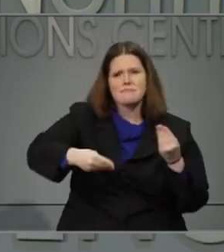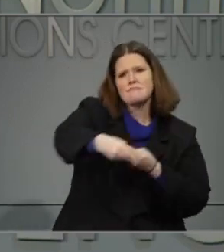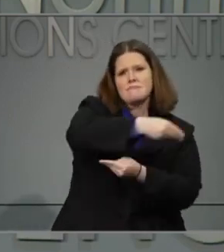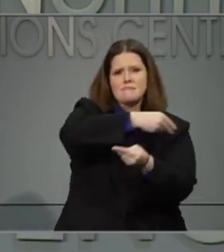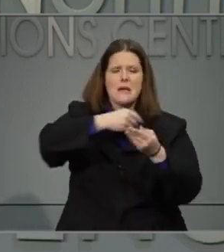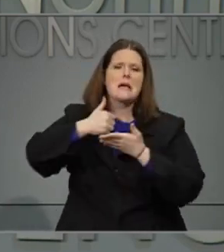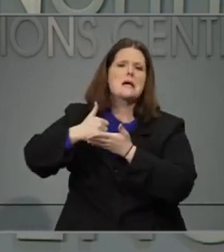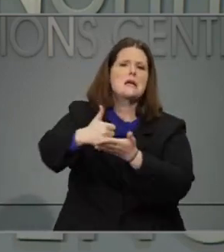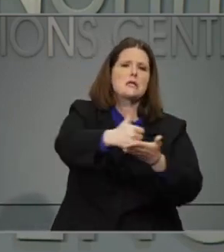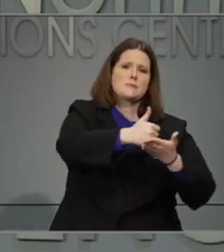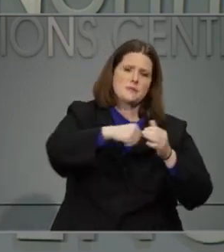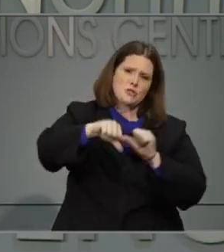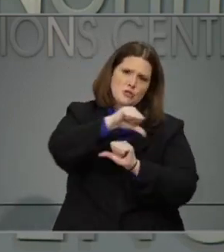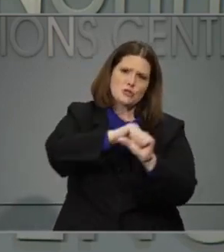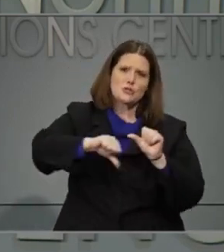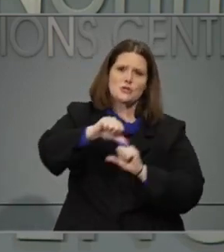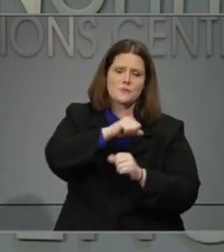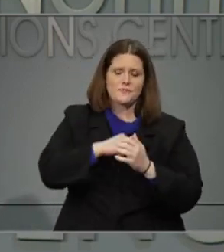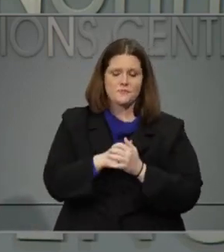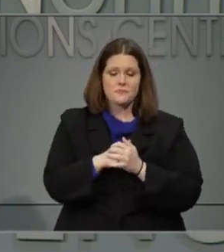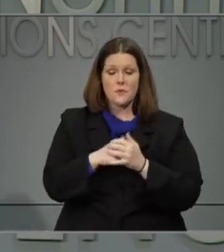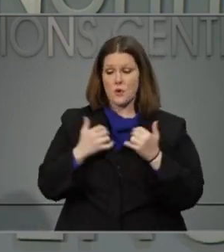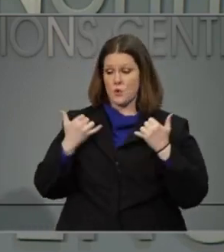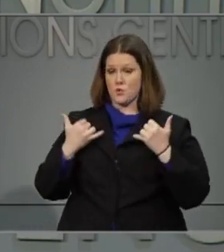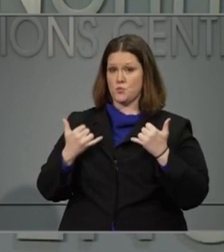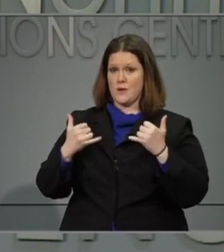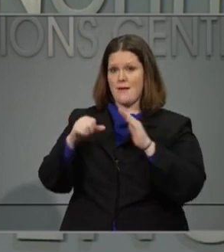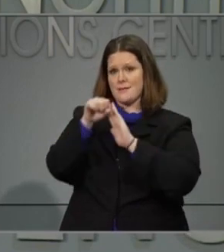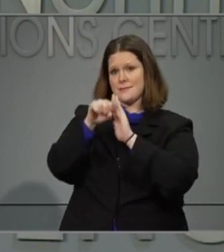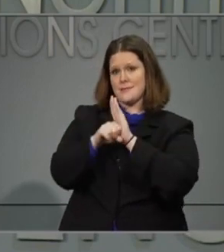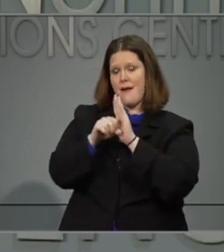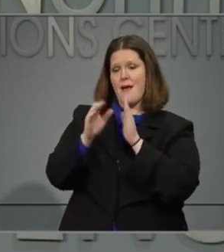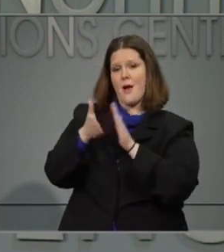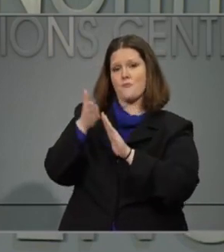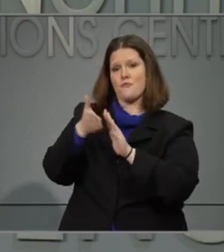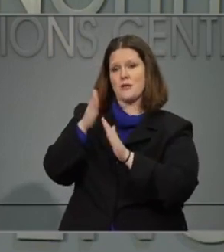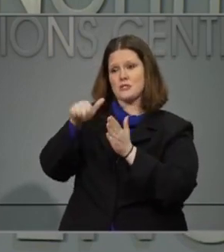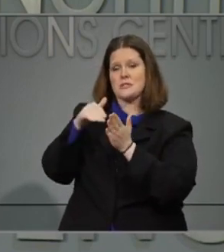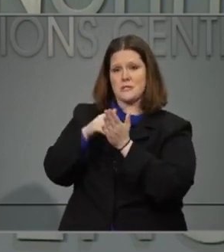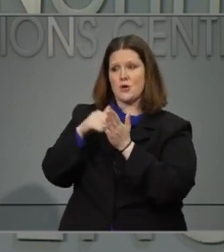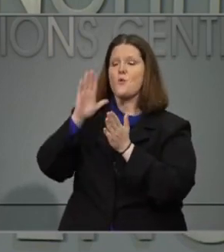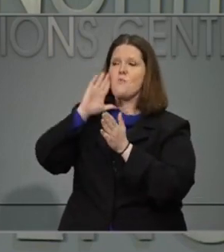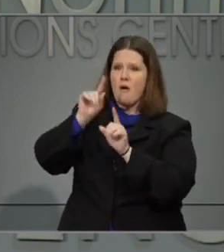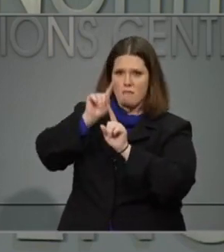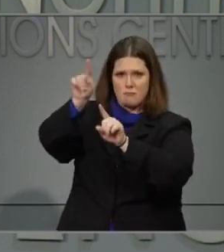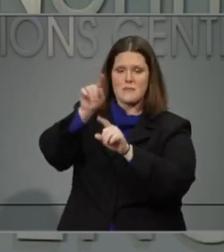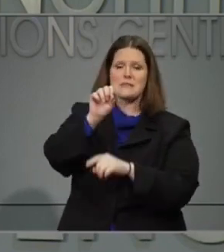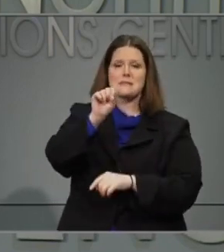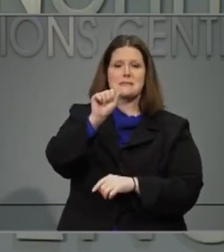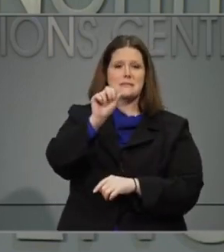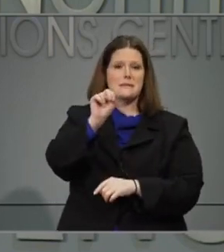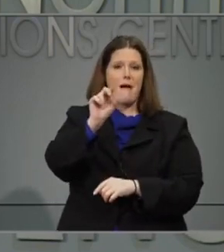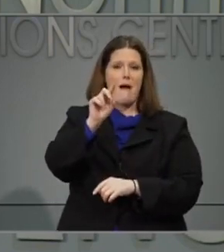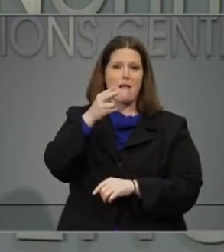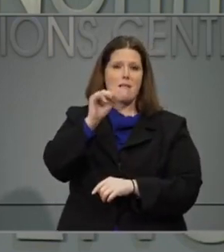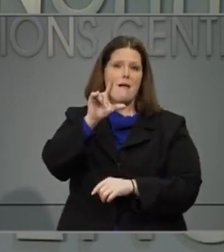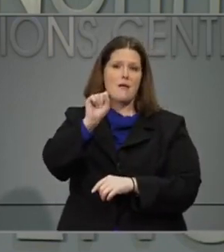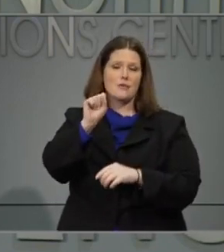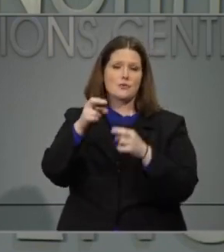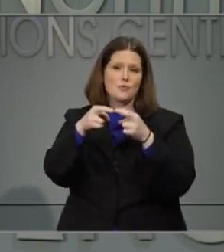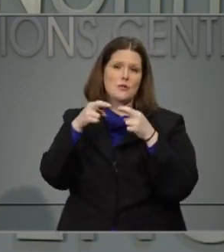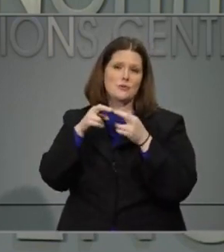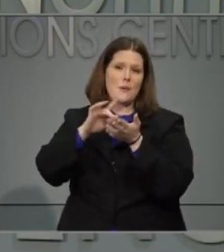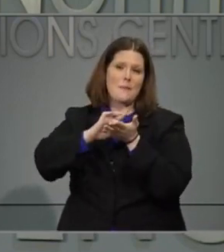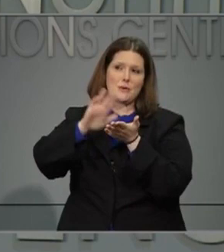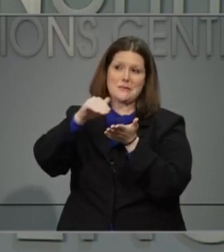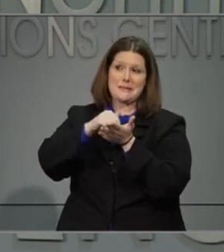Today, the State Emergency Response Team is also working at the Sandhills Regional Medical Facility on refining our concept of